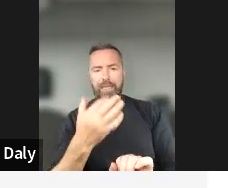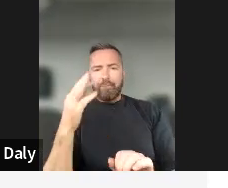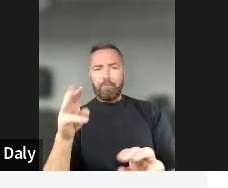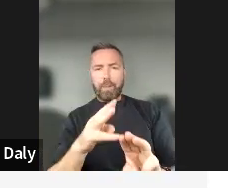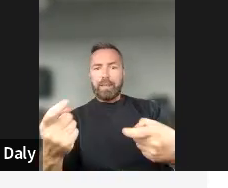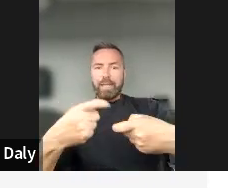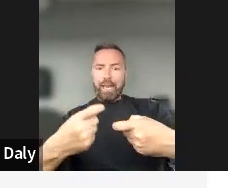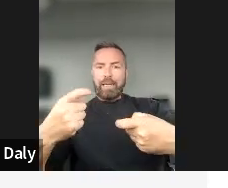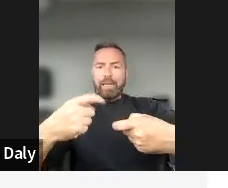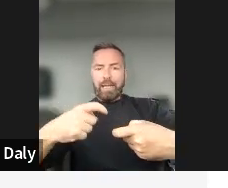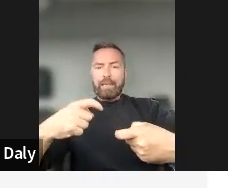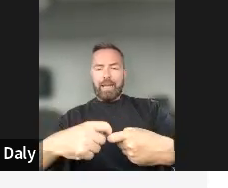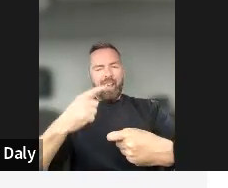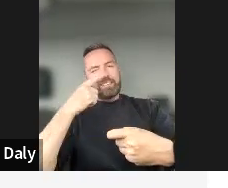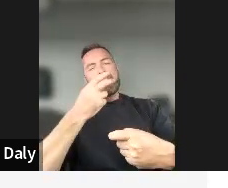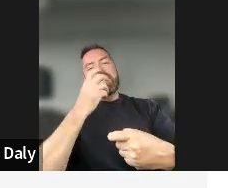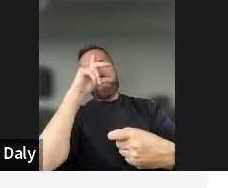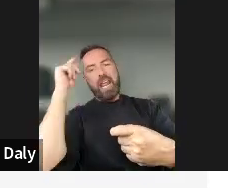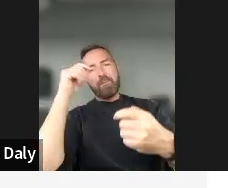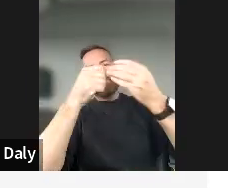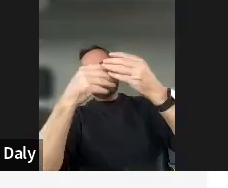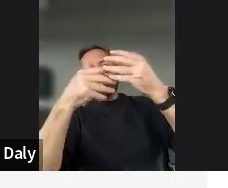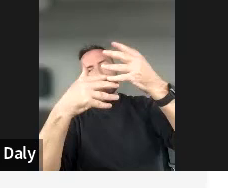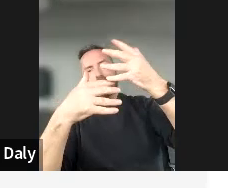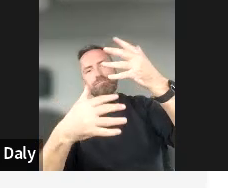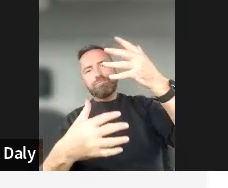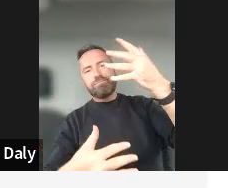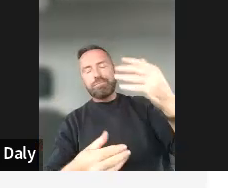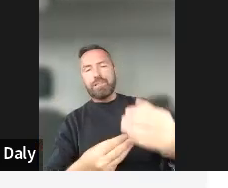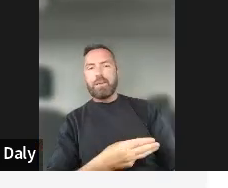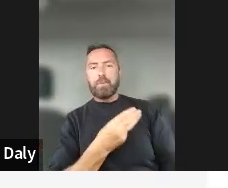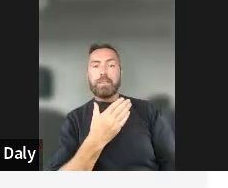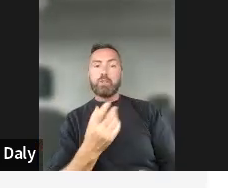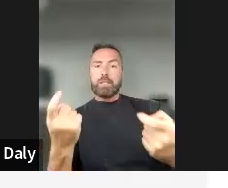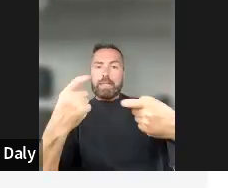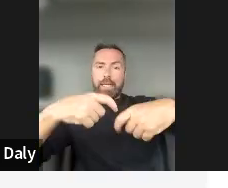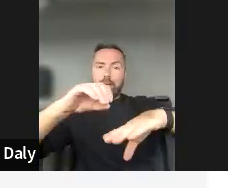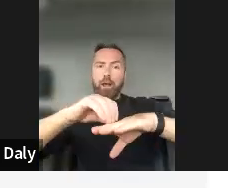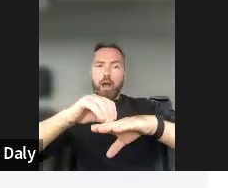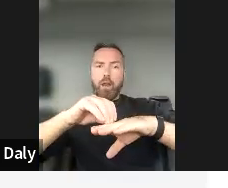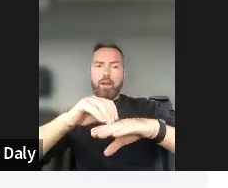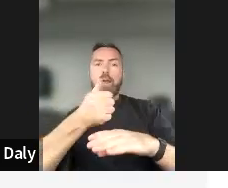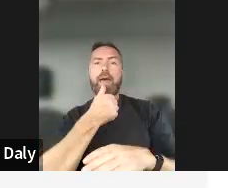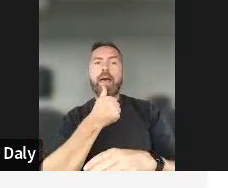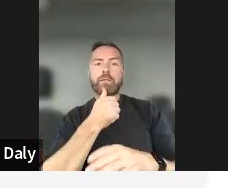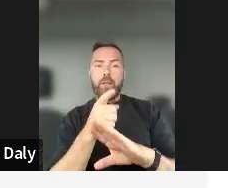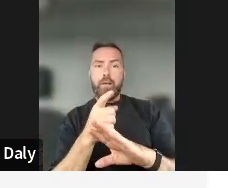connecting. So that's fine. I'll just please feel free to just click on the answers.